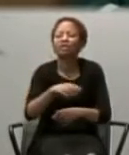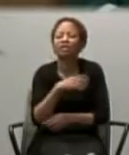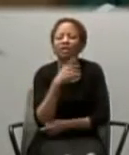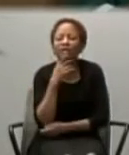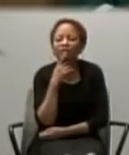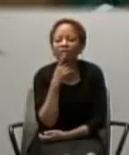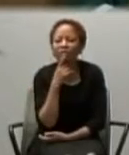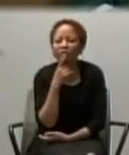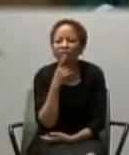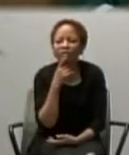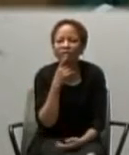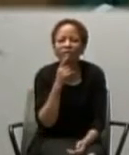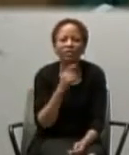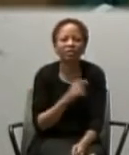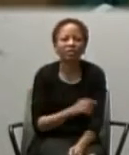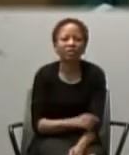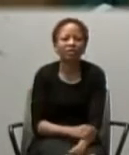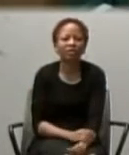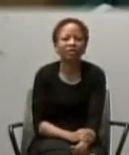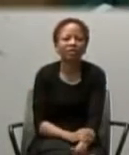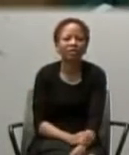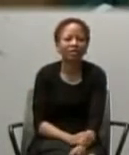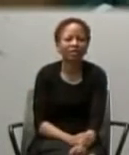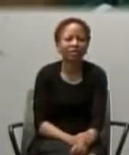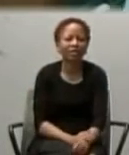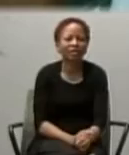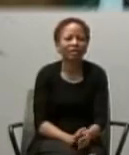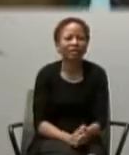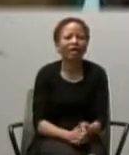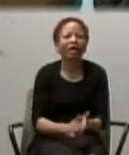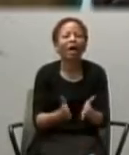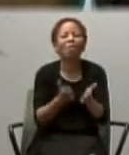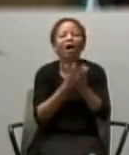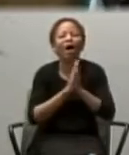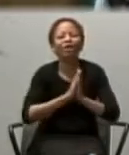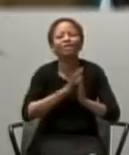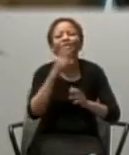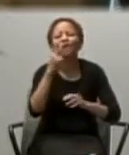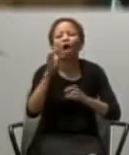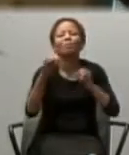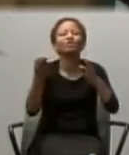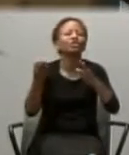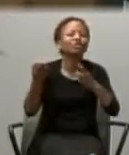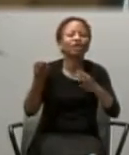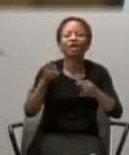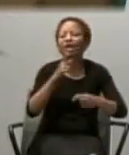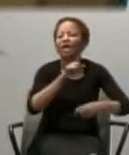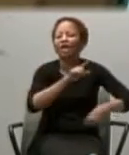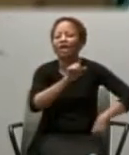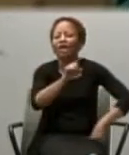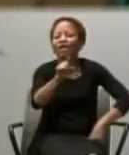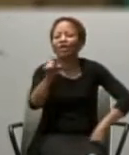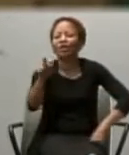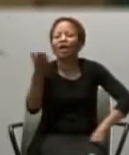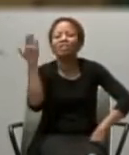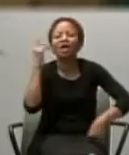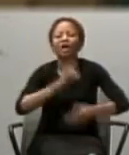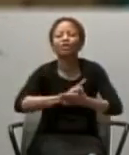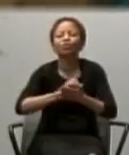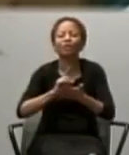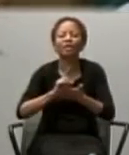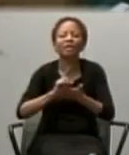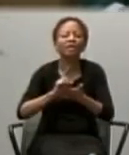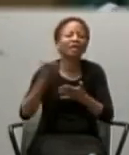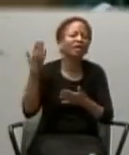Well, let's take a poll. This is the time, for polls, eh? Can I see, but let's take a poll. How many of you, last week, in the last